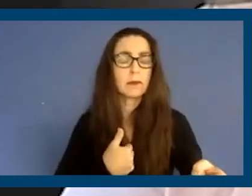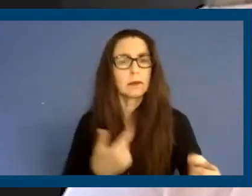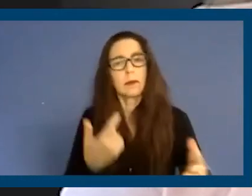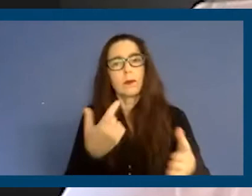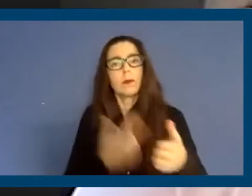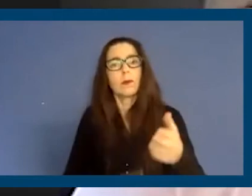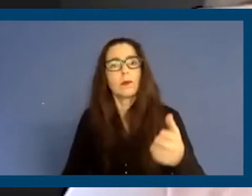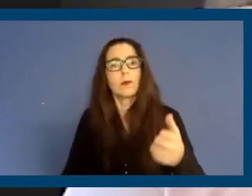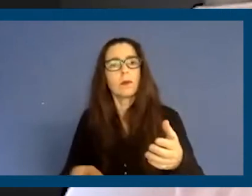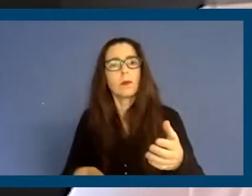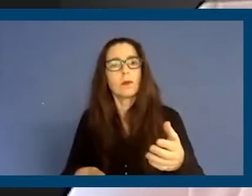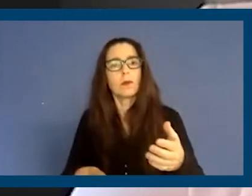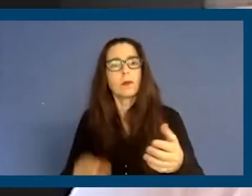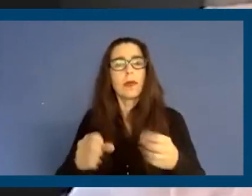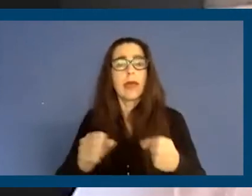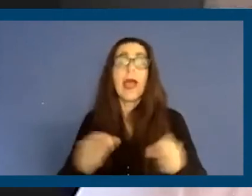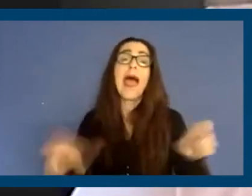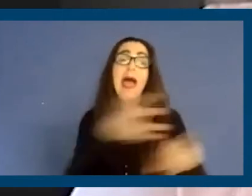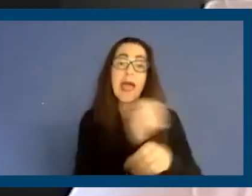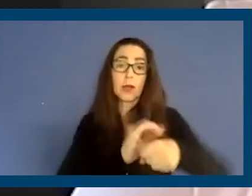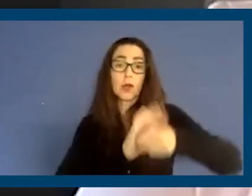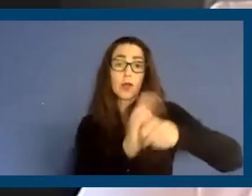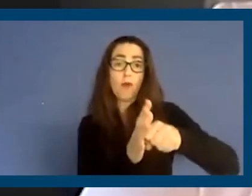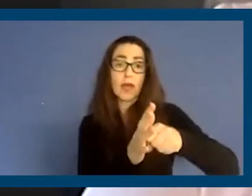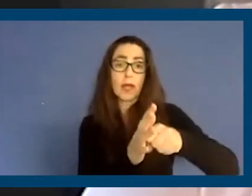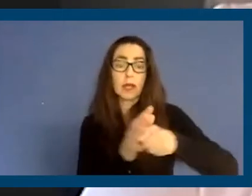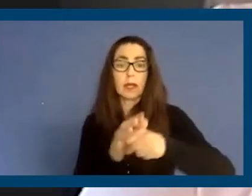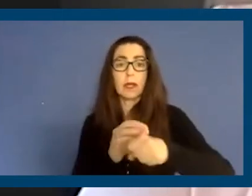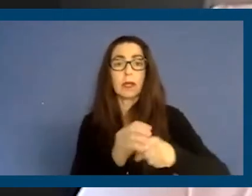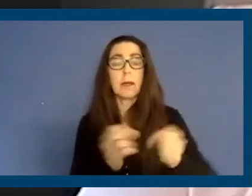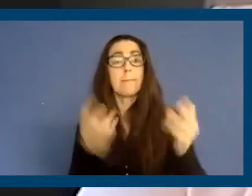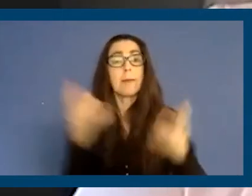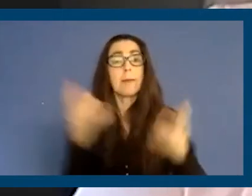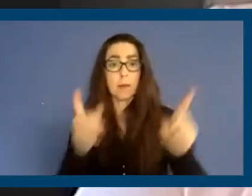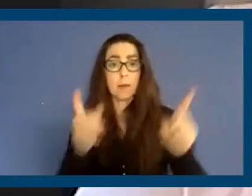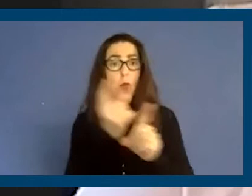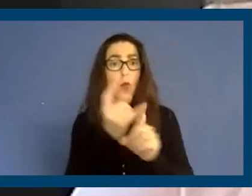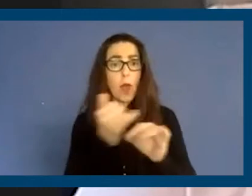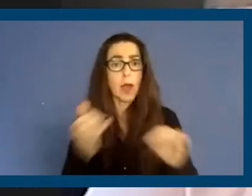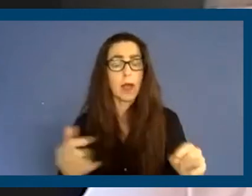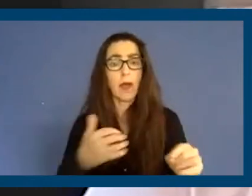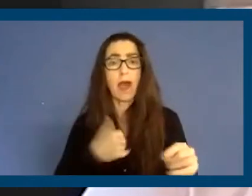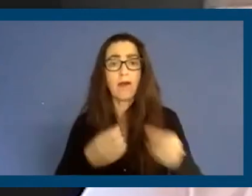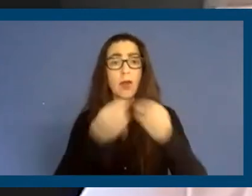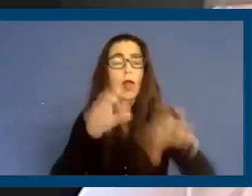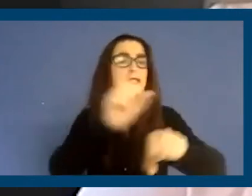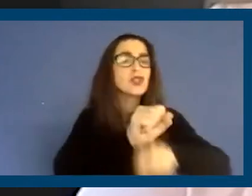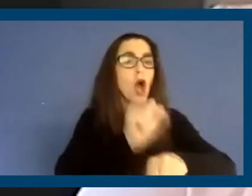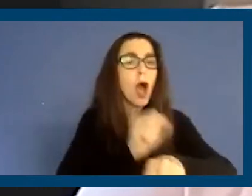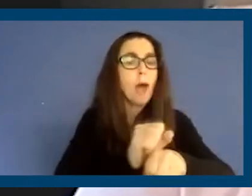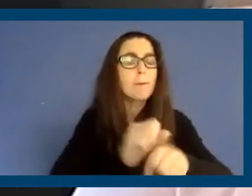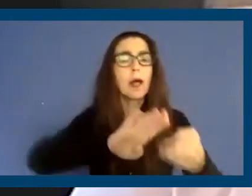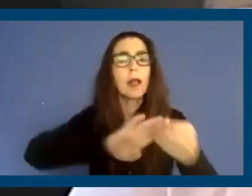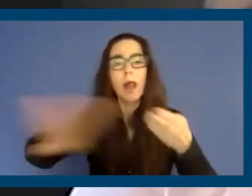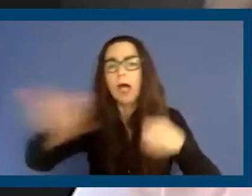given the fact that we have COVID, I should say, given the fact that a lot of people right now have lots of jobs, millions of people have